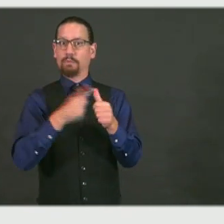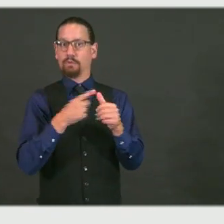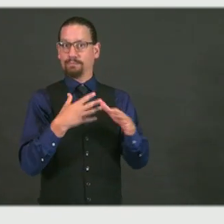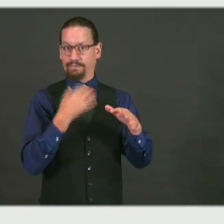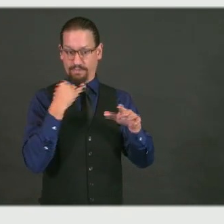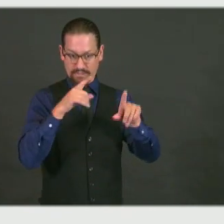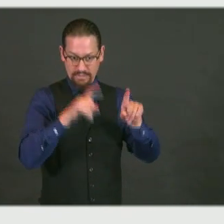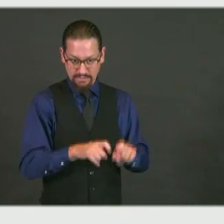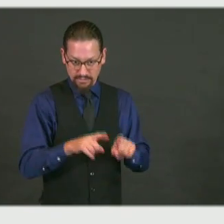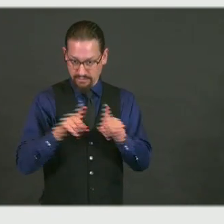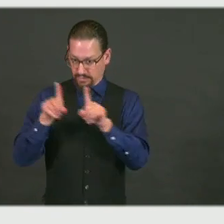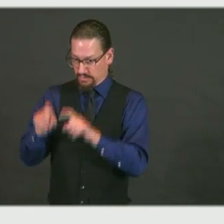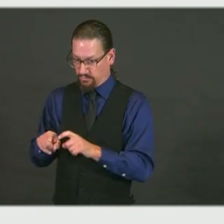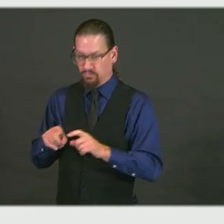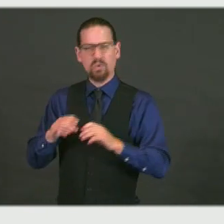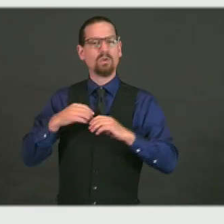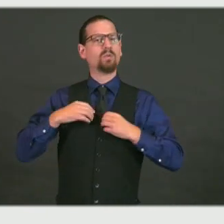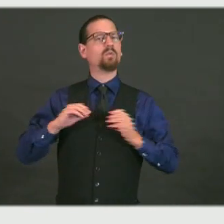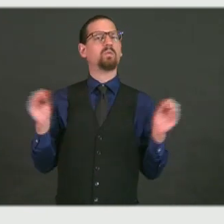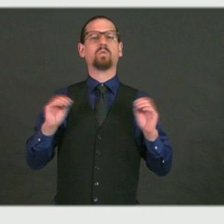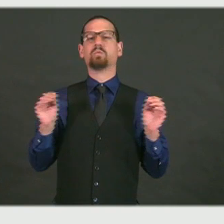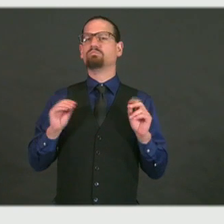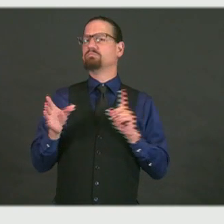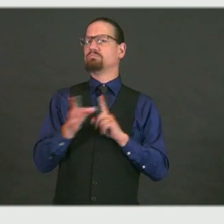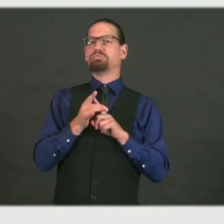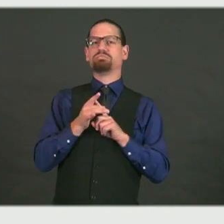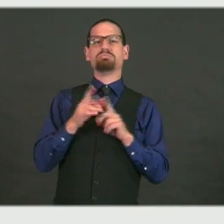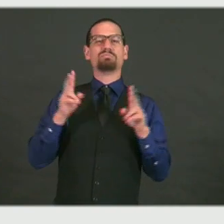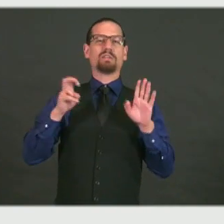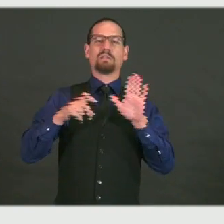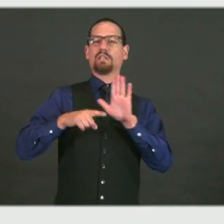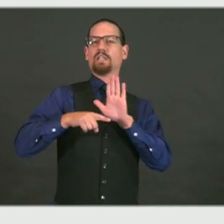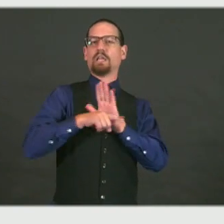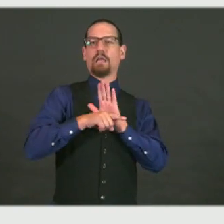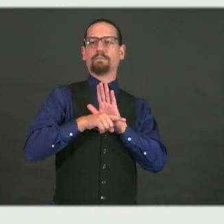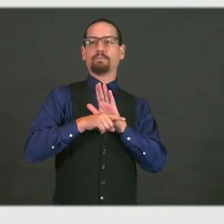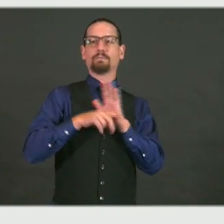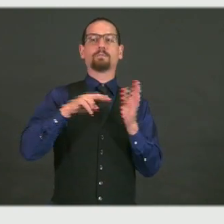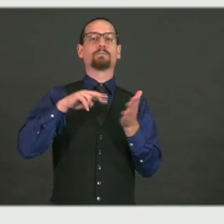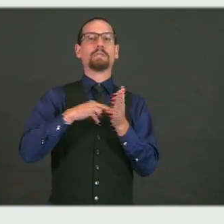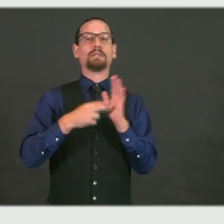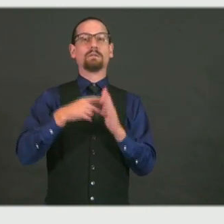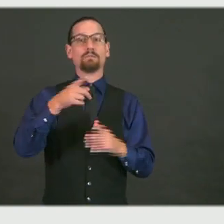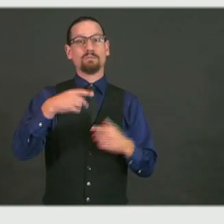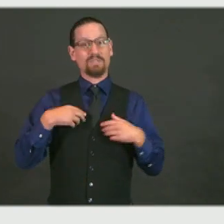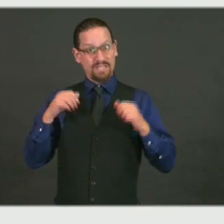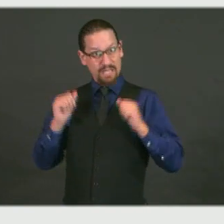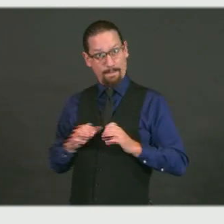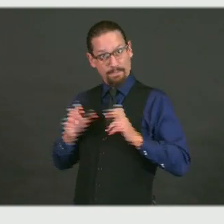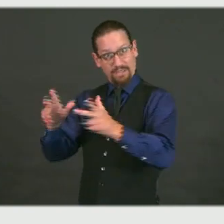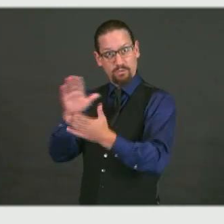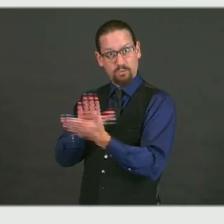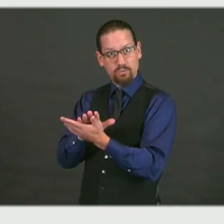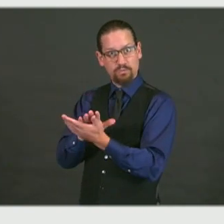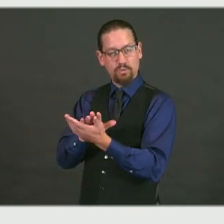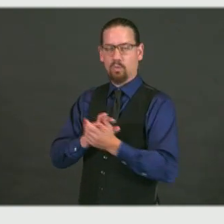-free for 24 hours. So we'd like you to wait for the results of both of your tests.